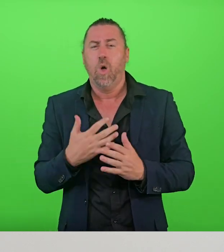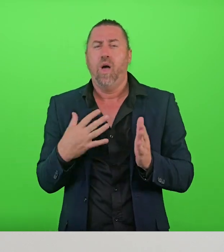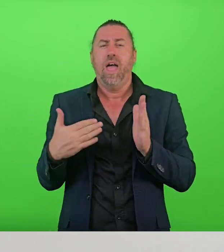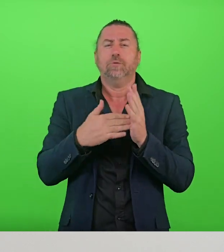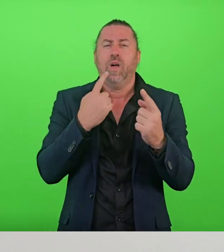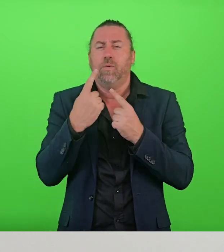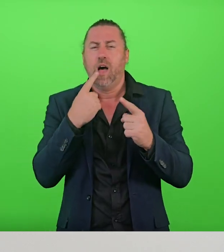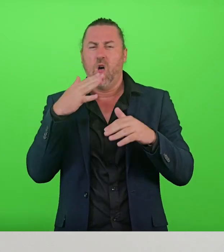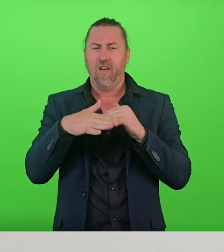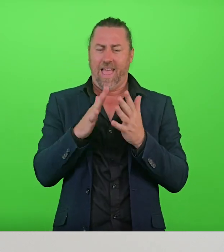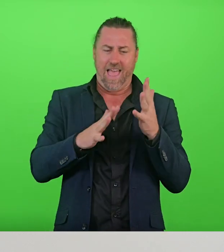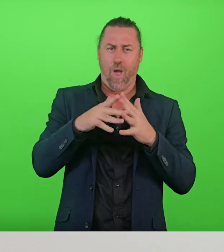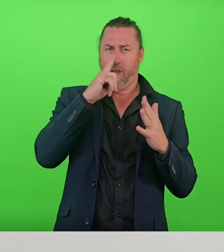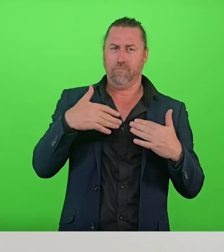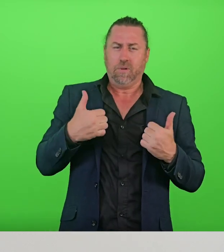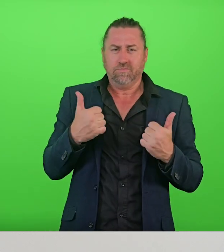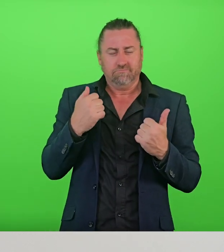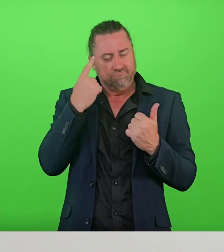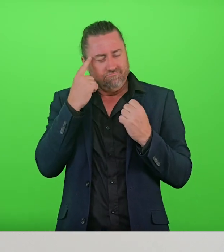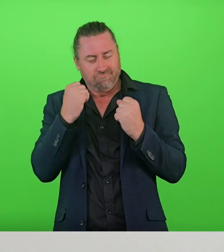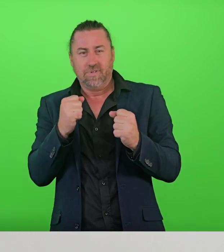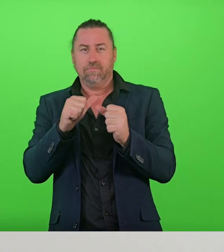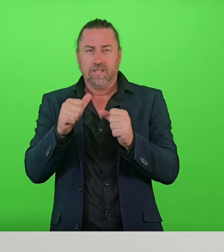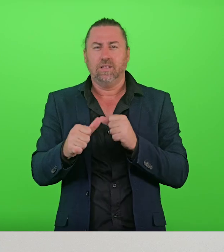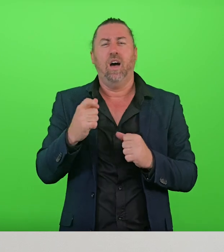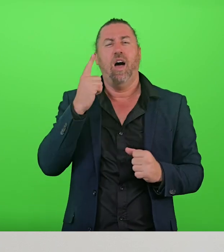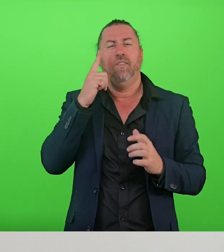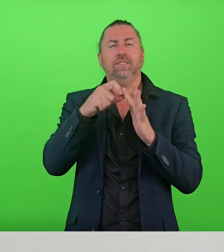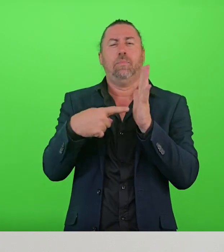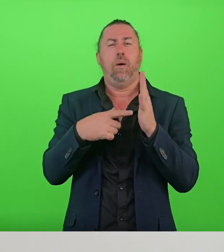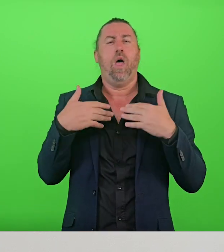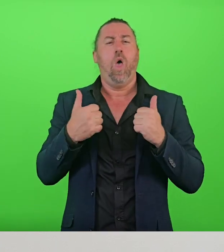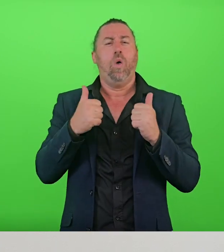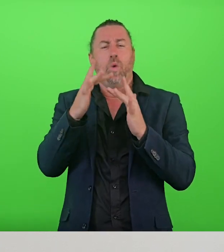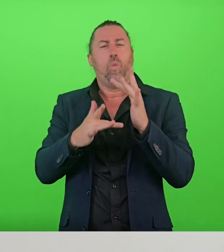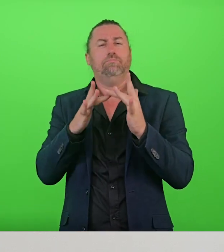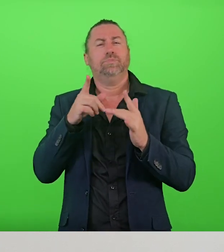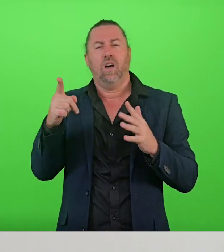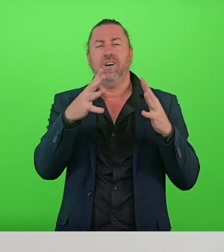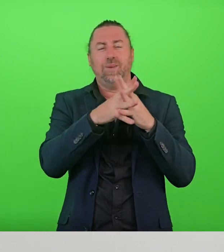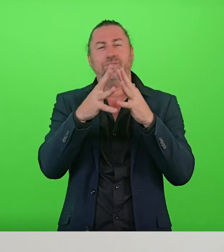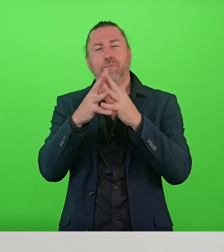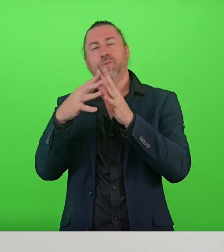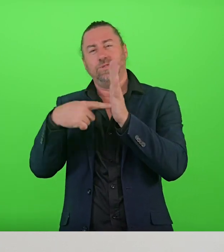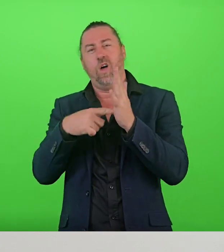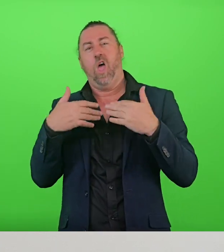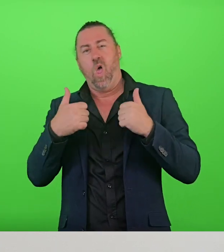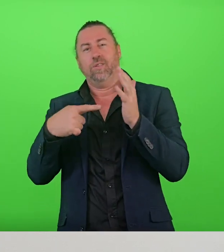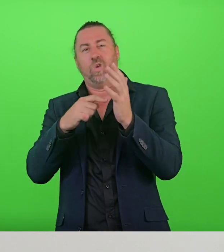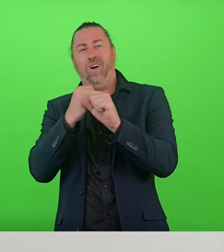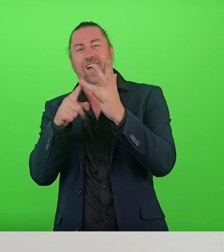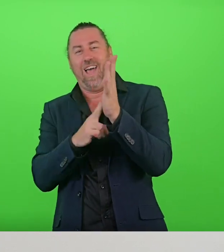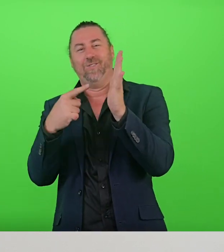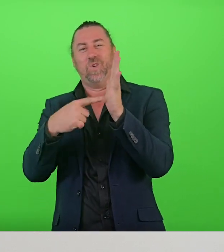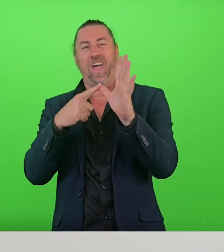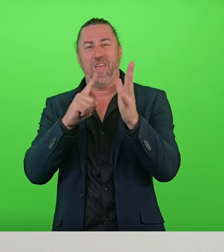information on tips to boost your mental health and wellbeing are available at the Department of Health and Aged Care website, www.health